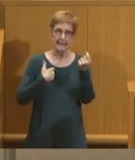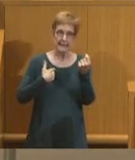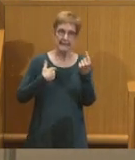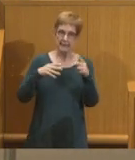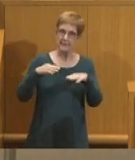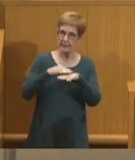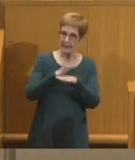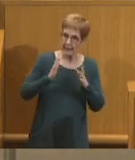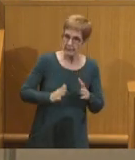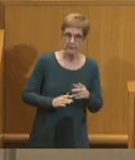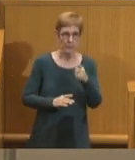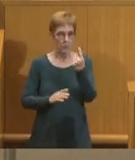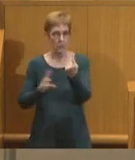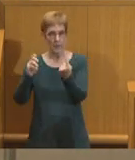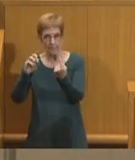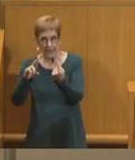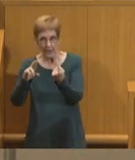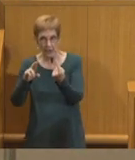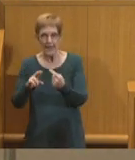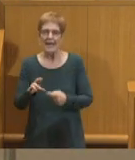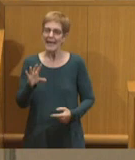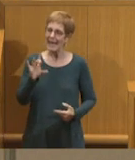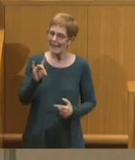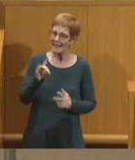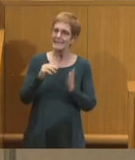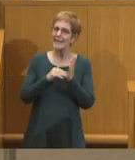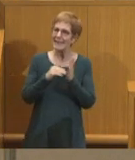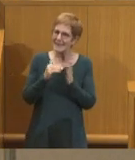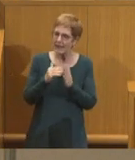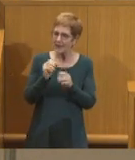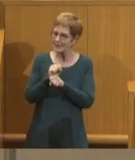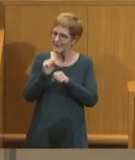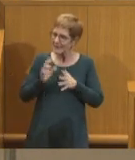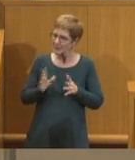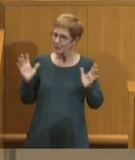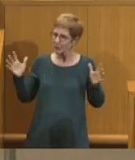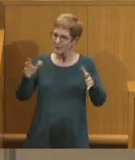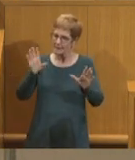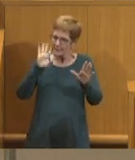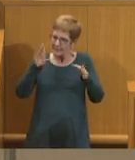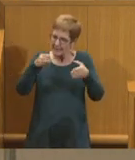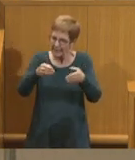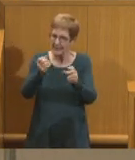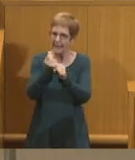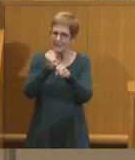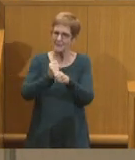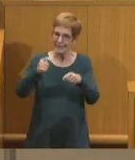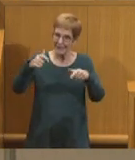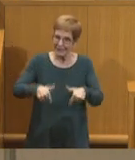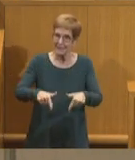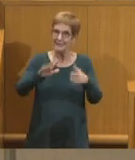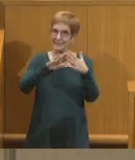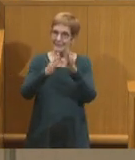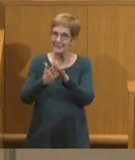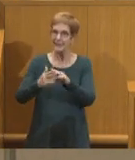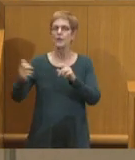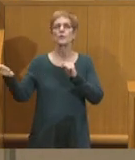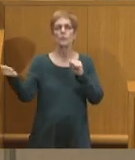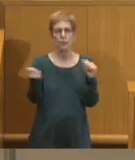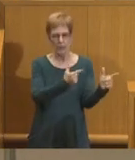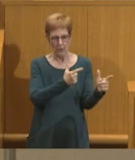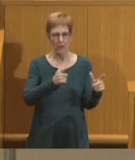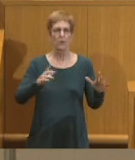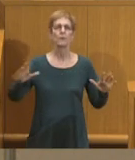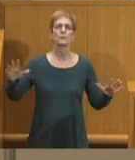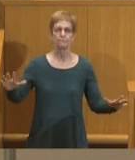members, one mayor, and over 8,000 city employees that are dedicated to make this the city that we all do deserve.